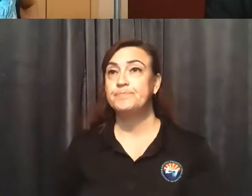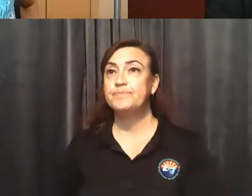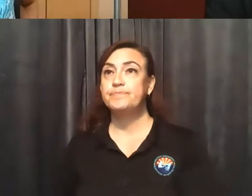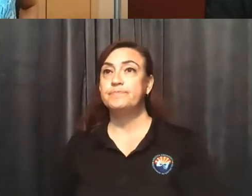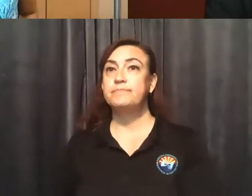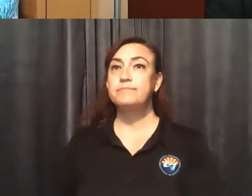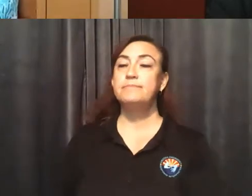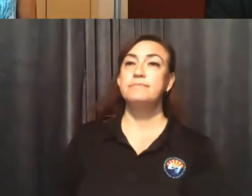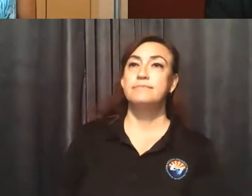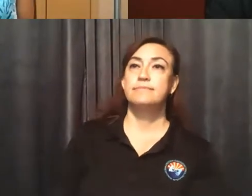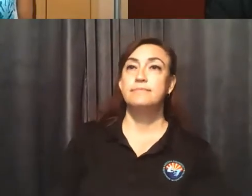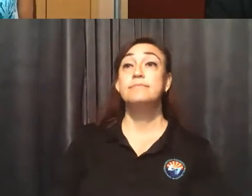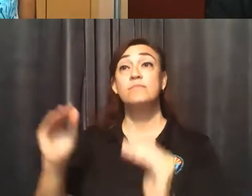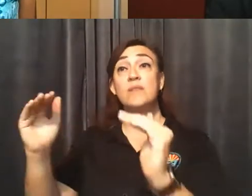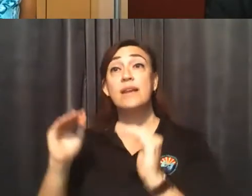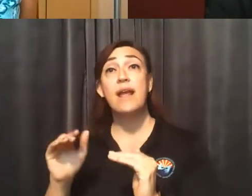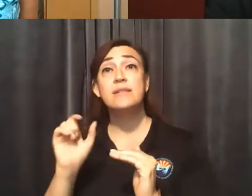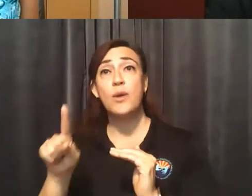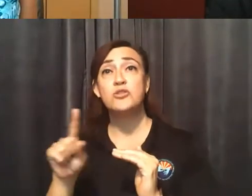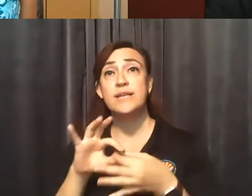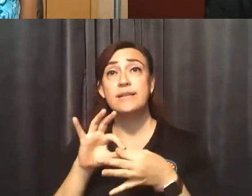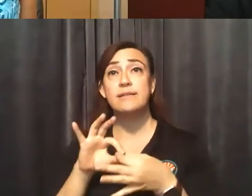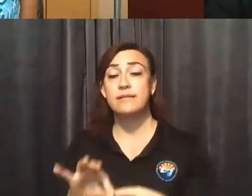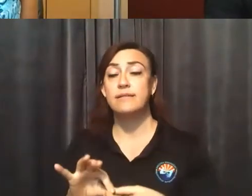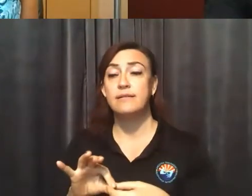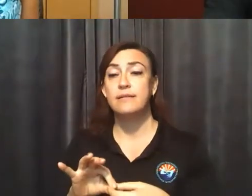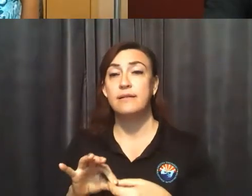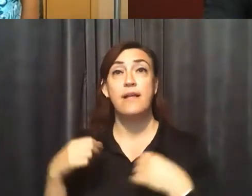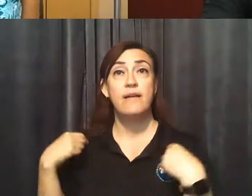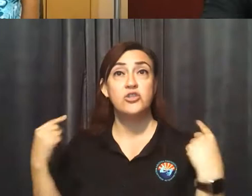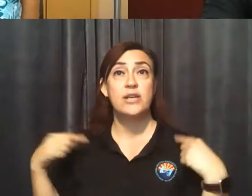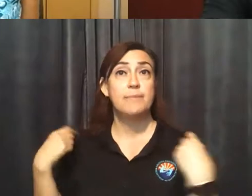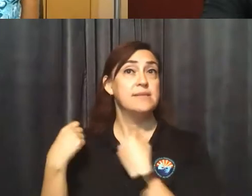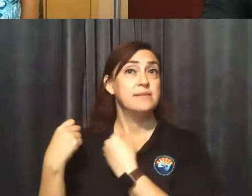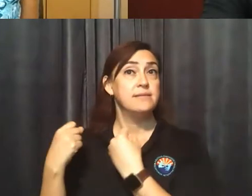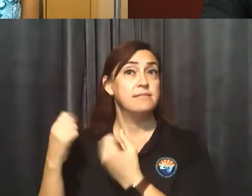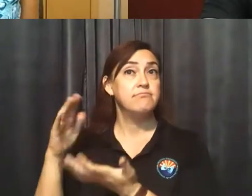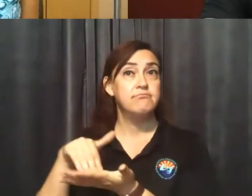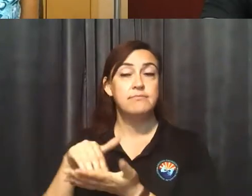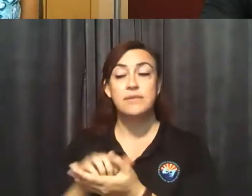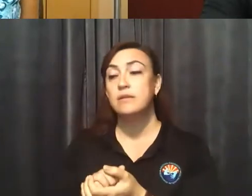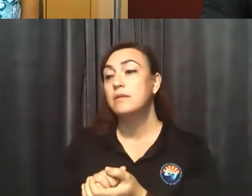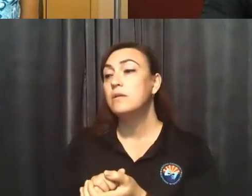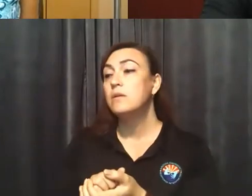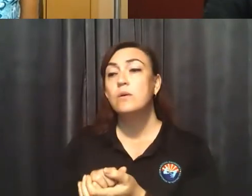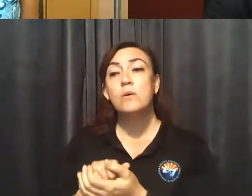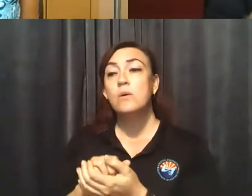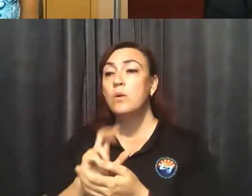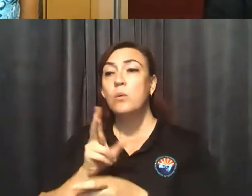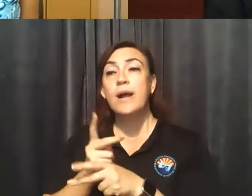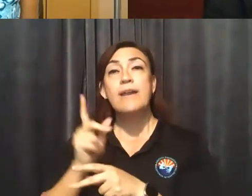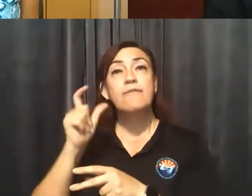Our next question is regarding the fitness centers. What level of government or government agency